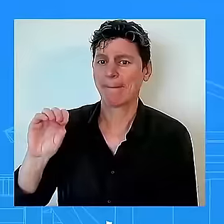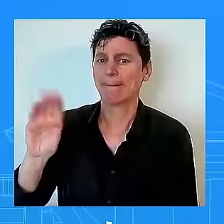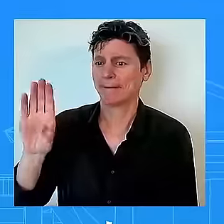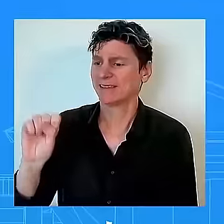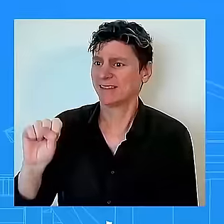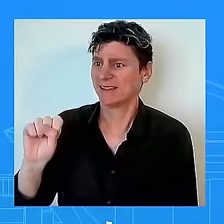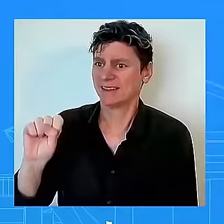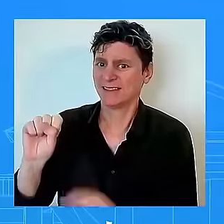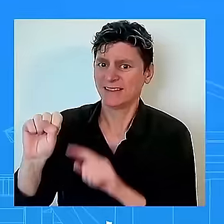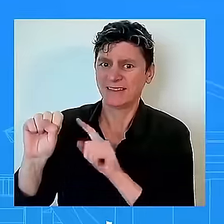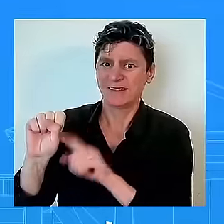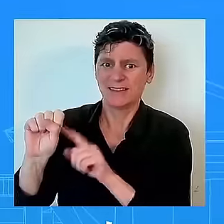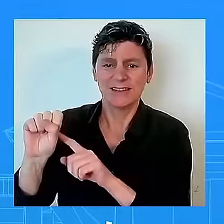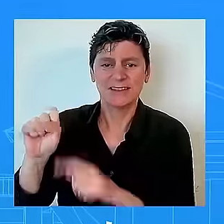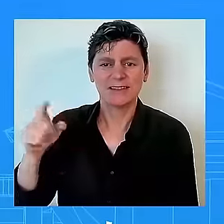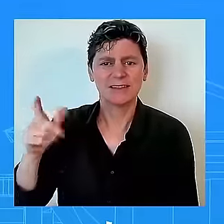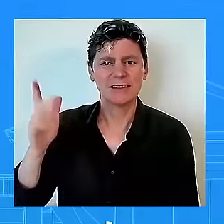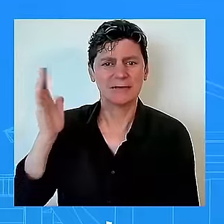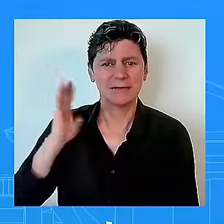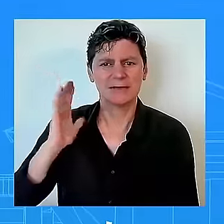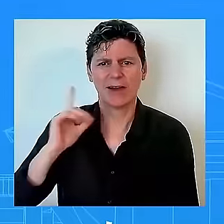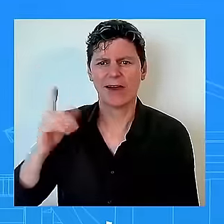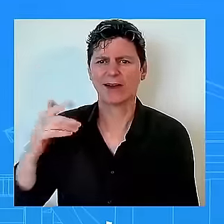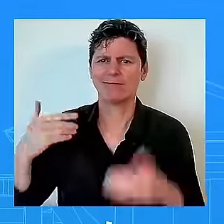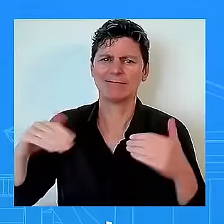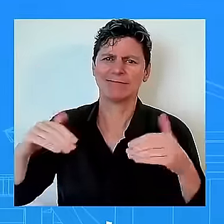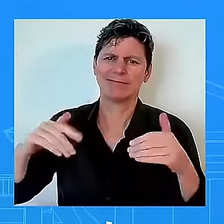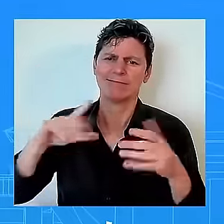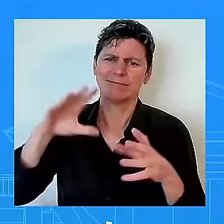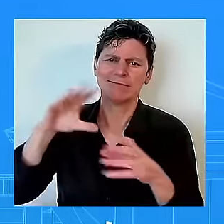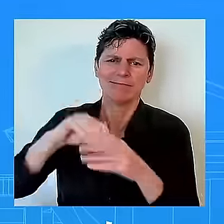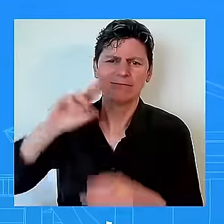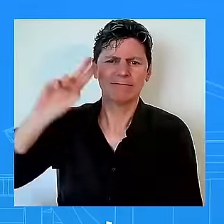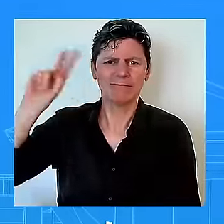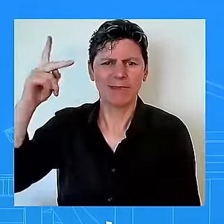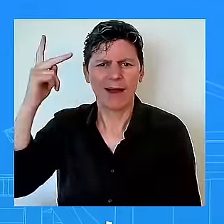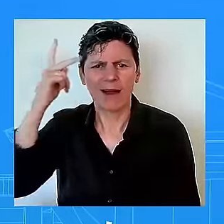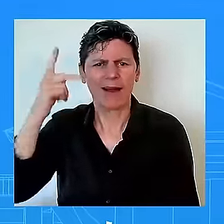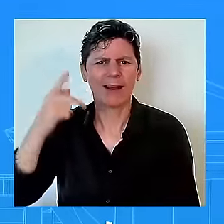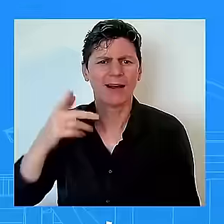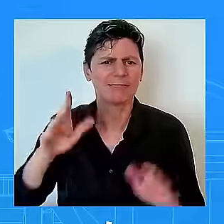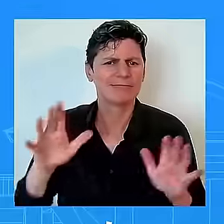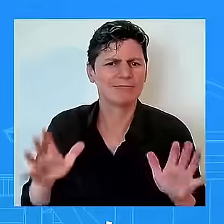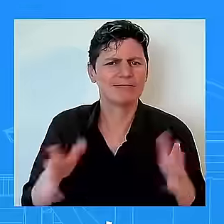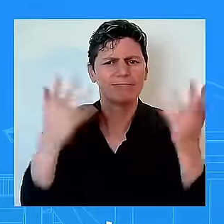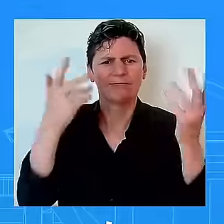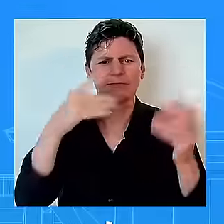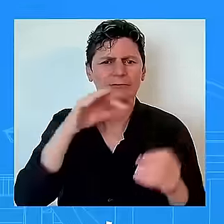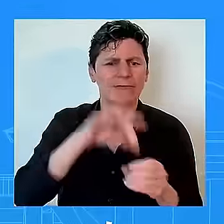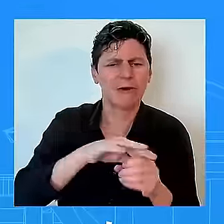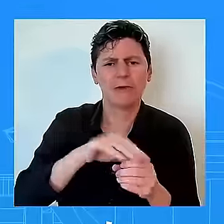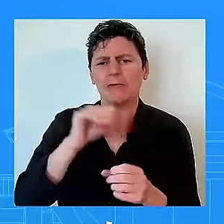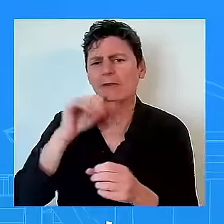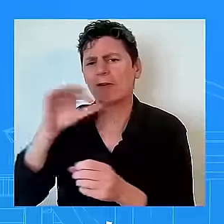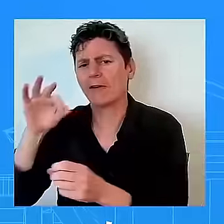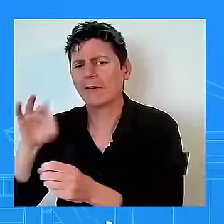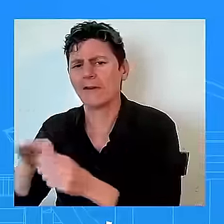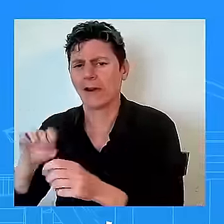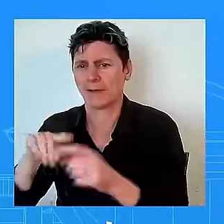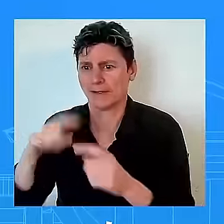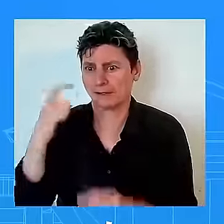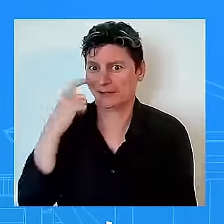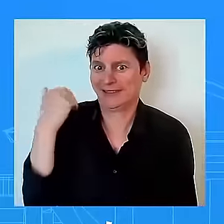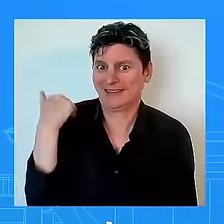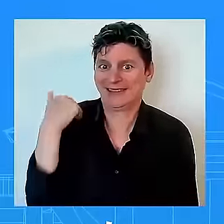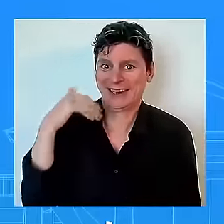endorsed candidates he said to vote he said not to vote and now this what we see last night and today what does this